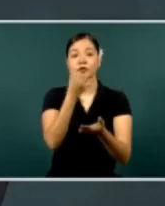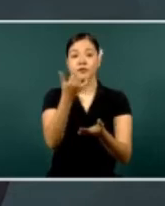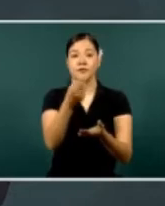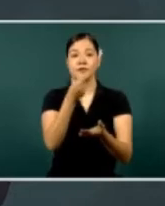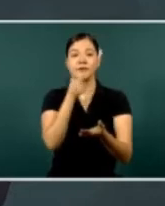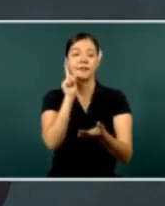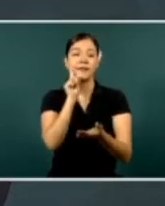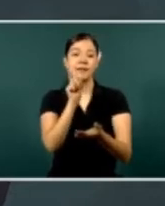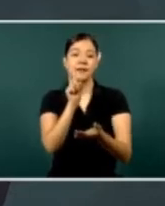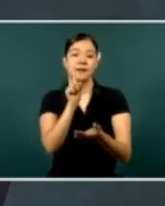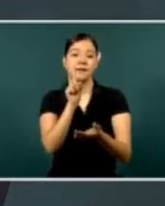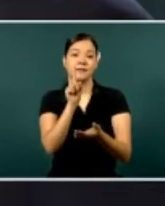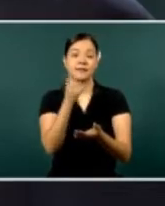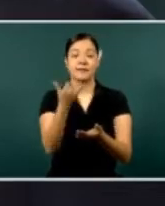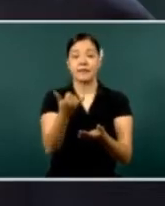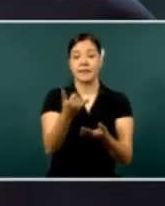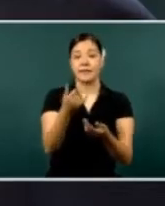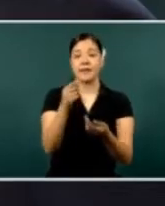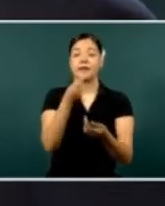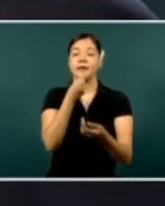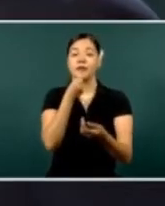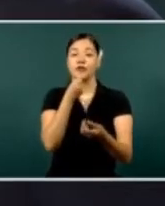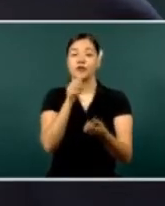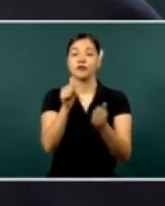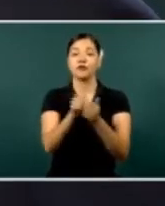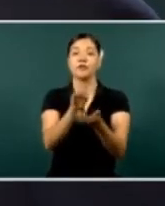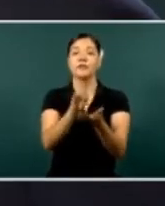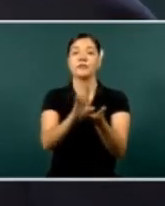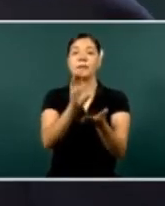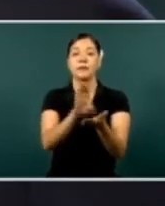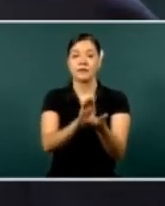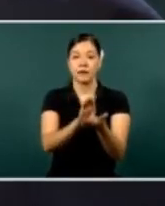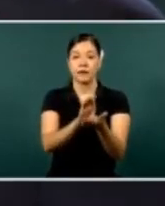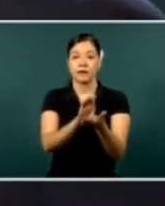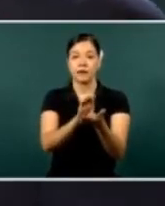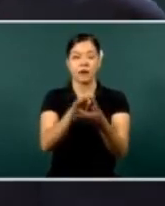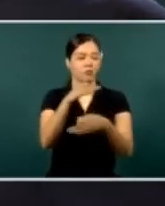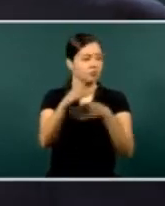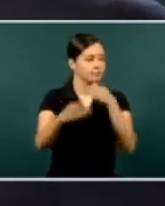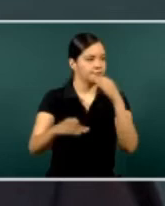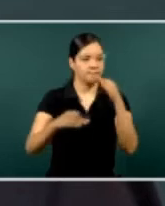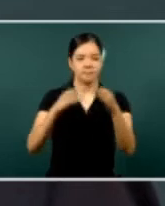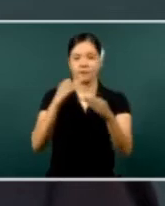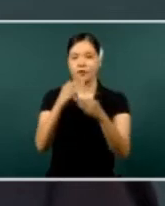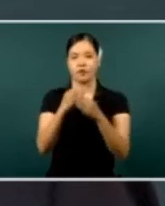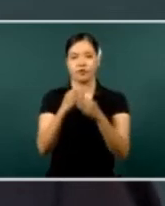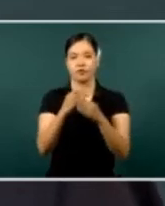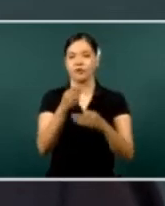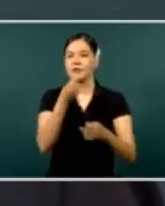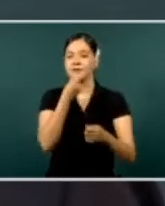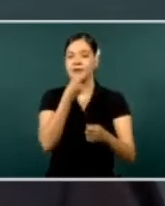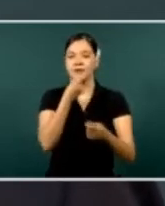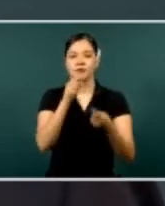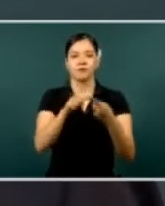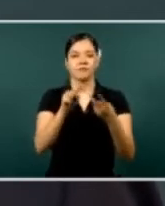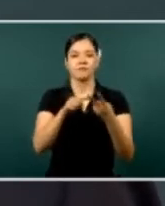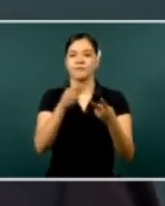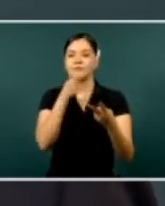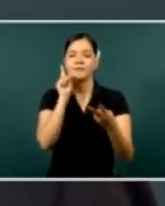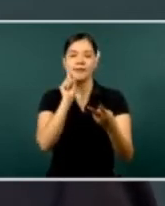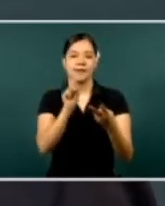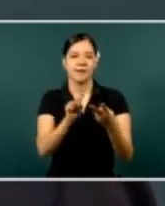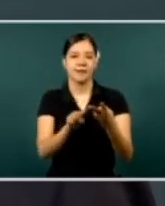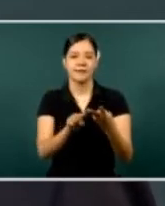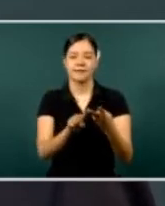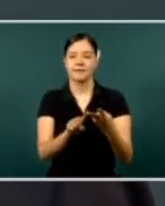impoverished, that are disabled. All of them. All the boys and girls that are,